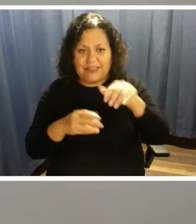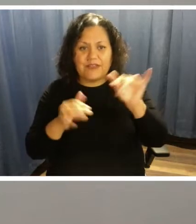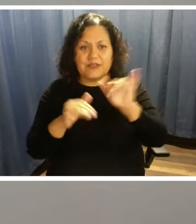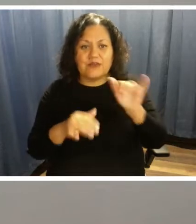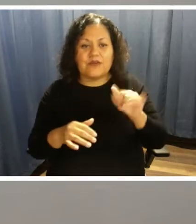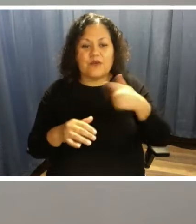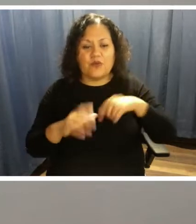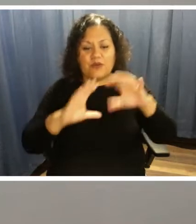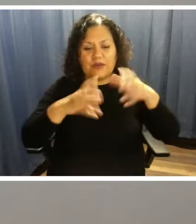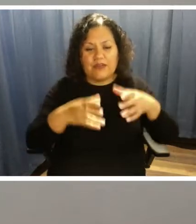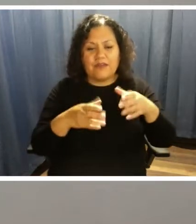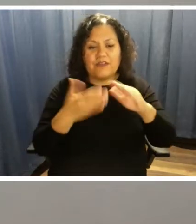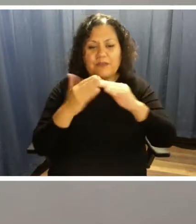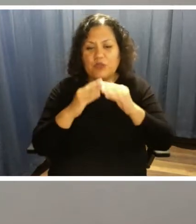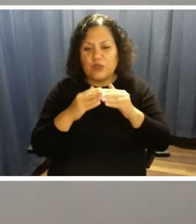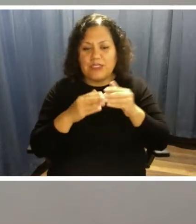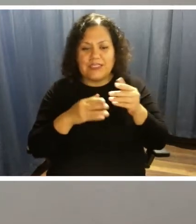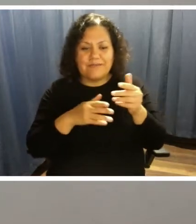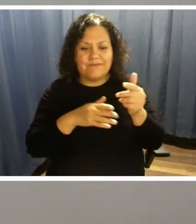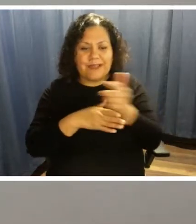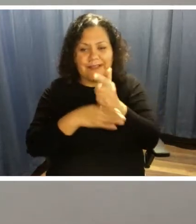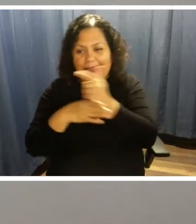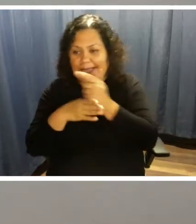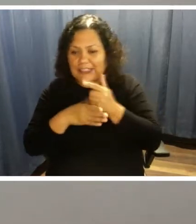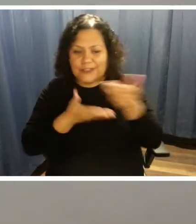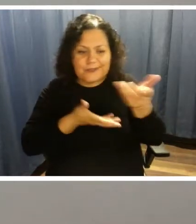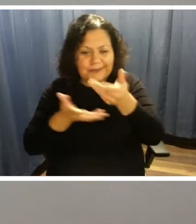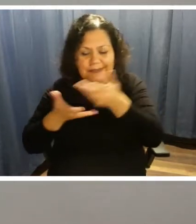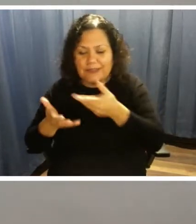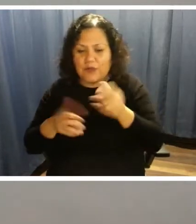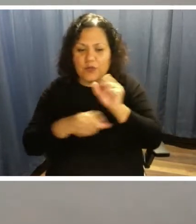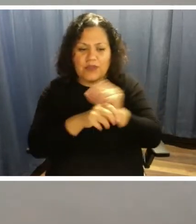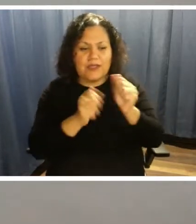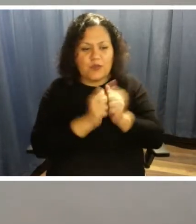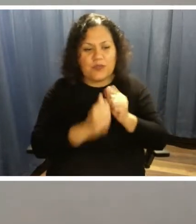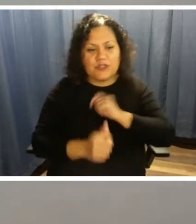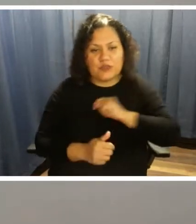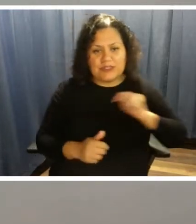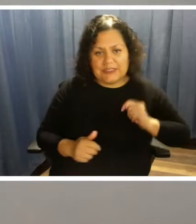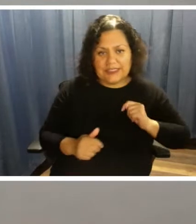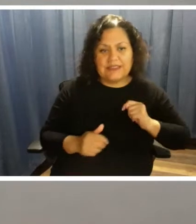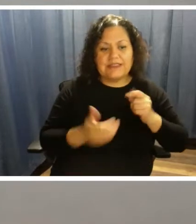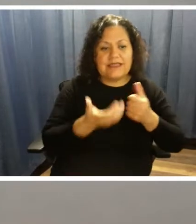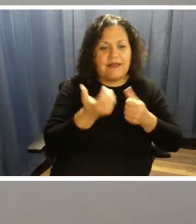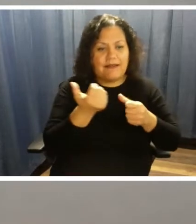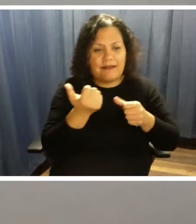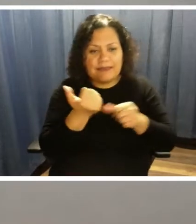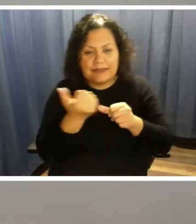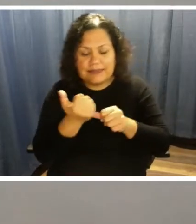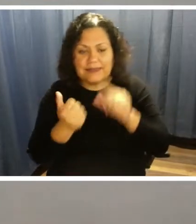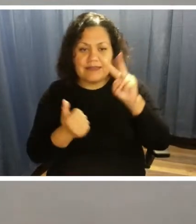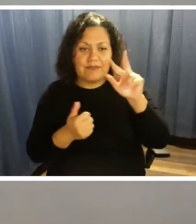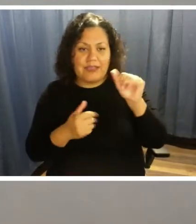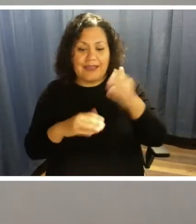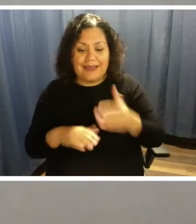liaisons working alongside VIA trustees to assist VIA in enhancing the accessibility of VIA